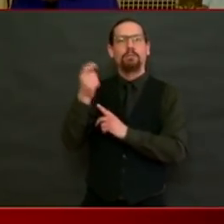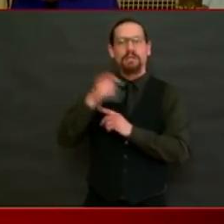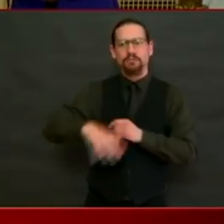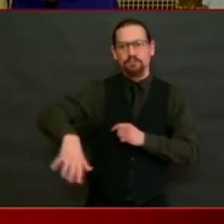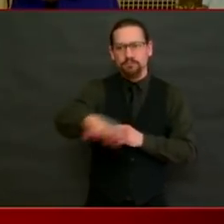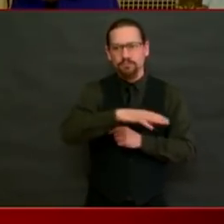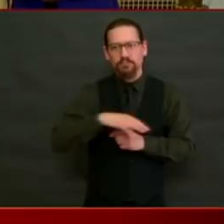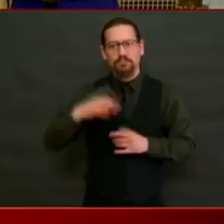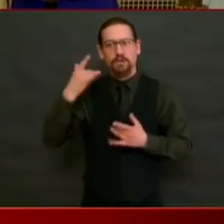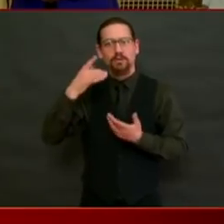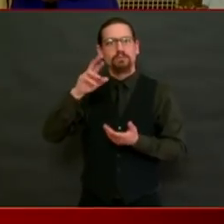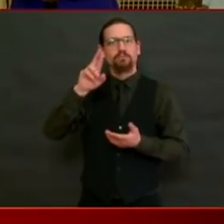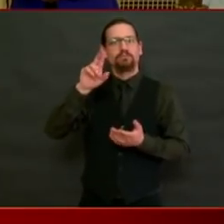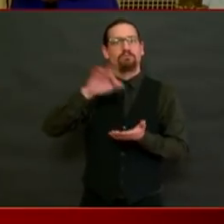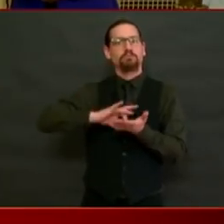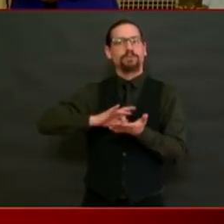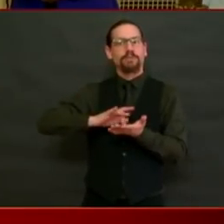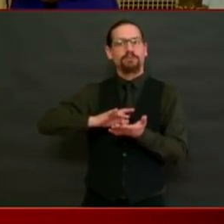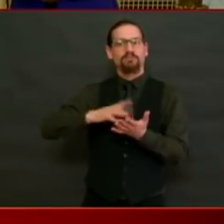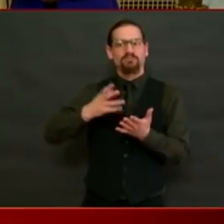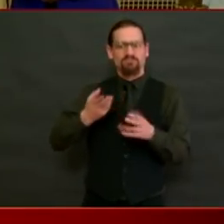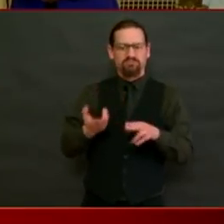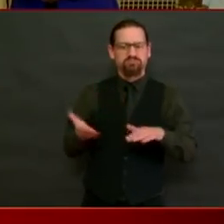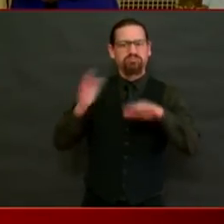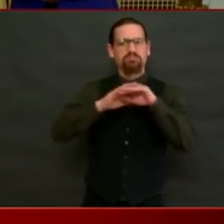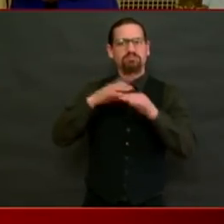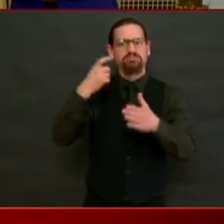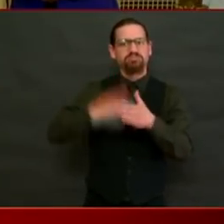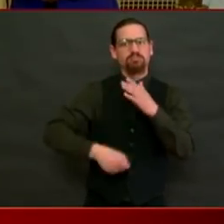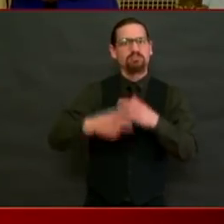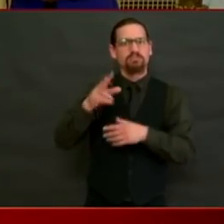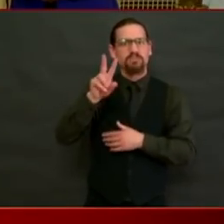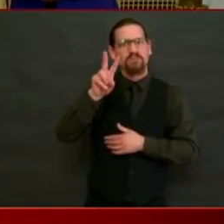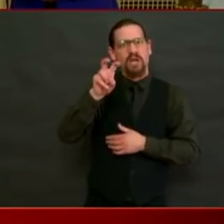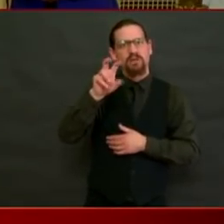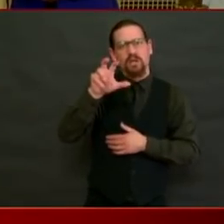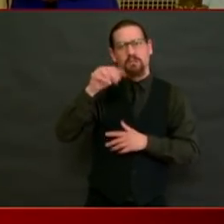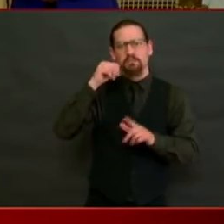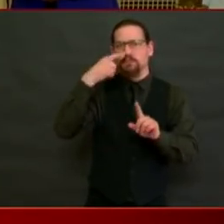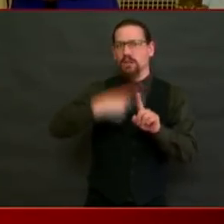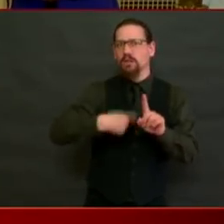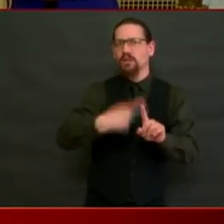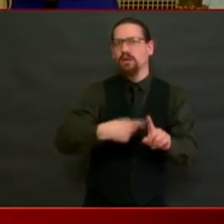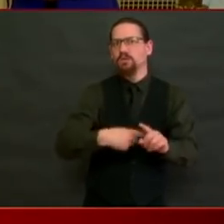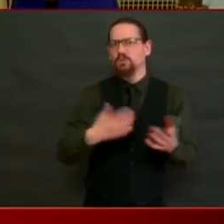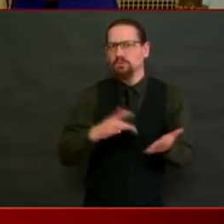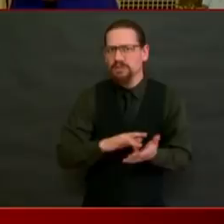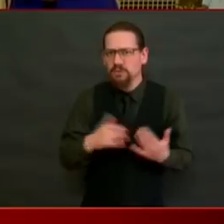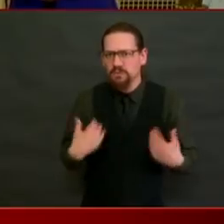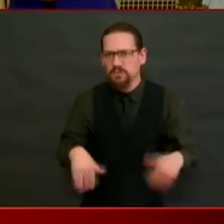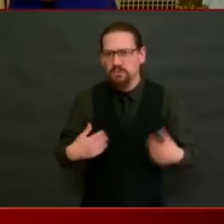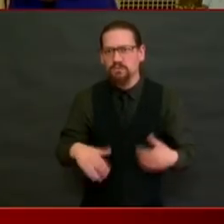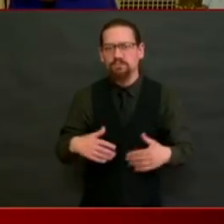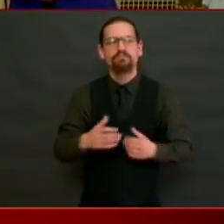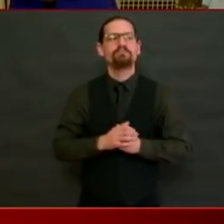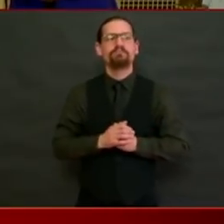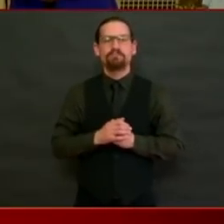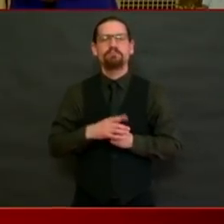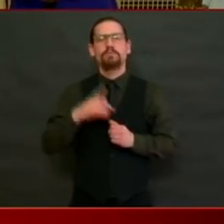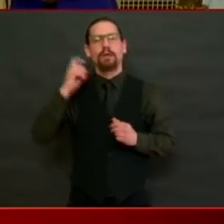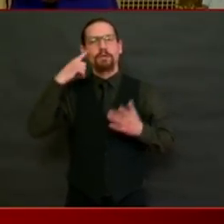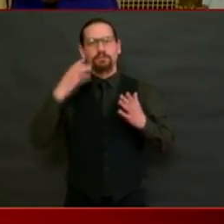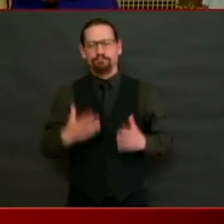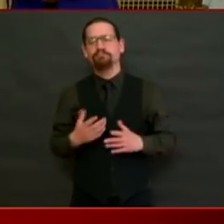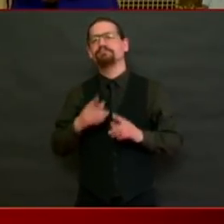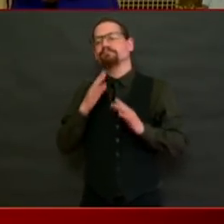$250 to $300 a month? Yes, thank you for the question. It just drives home again how many folks are struggling right now